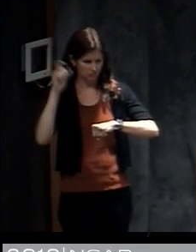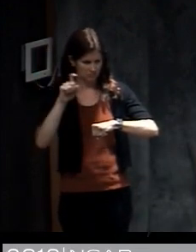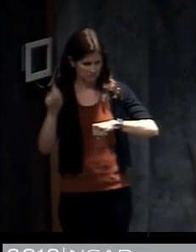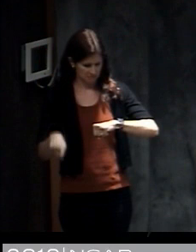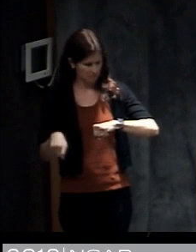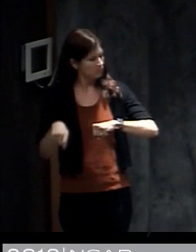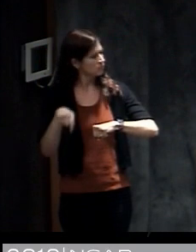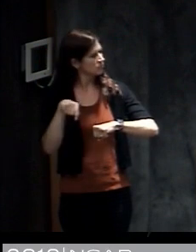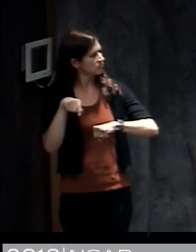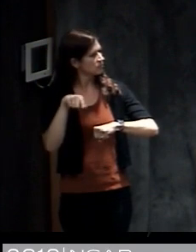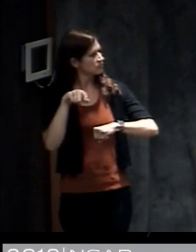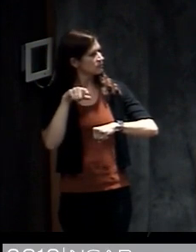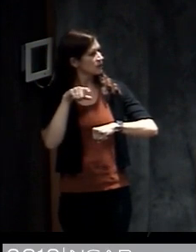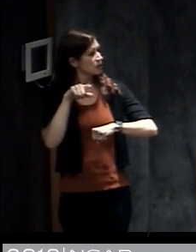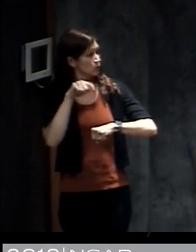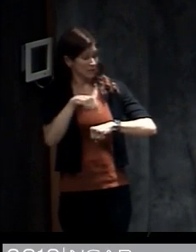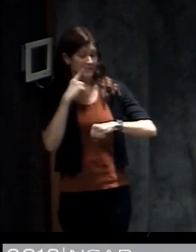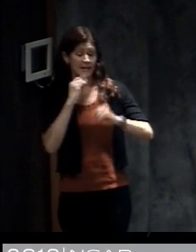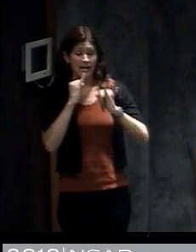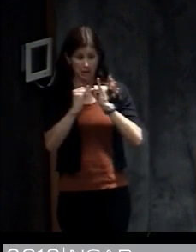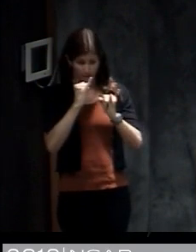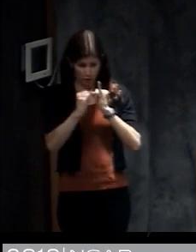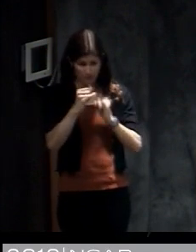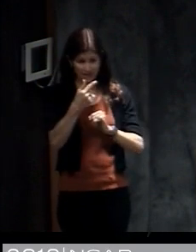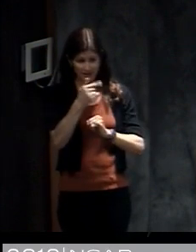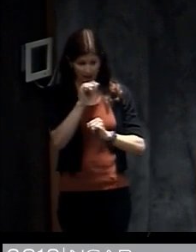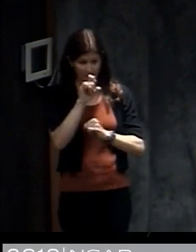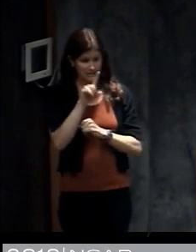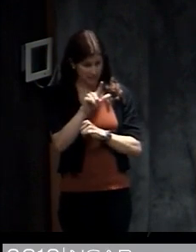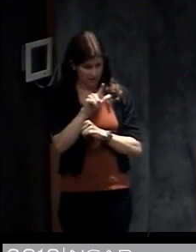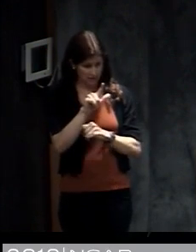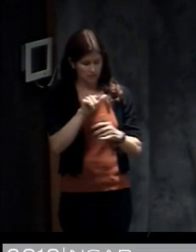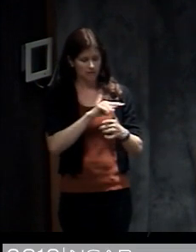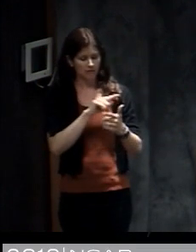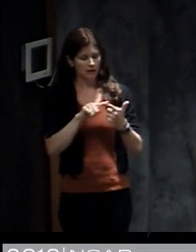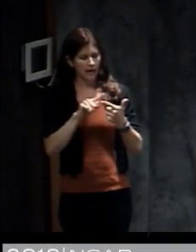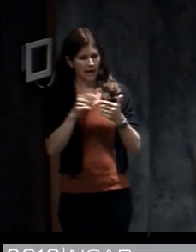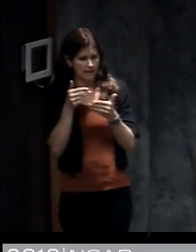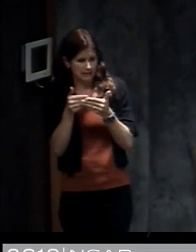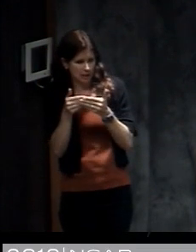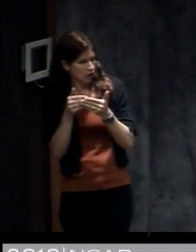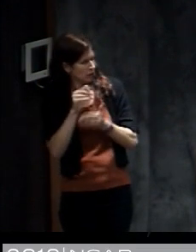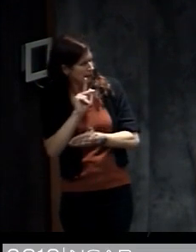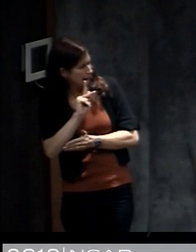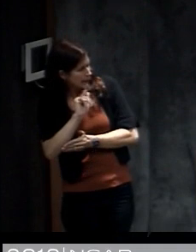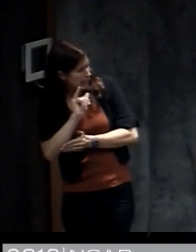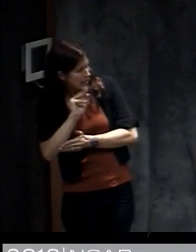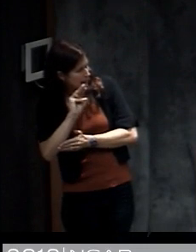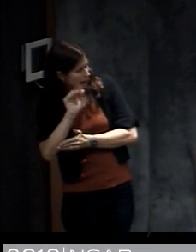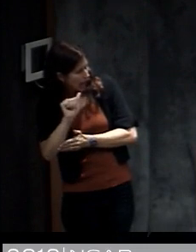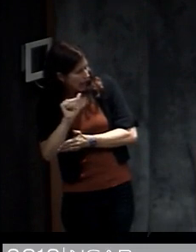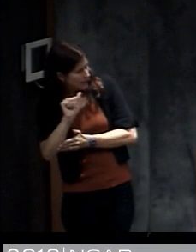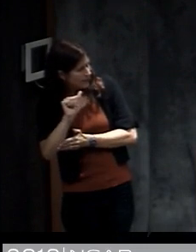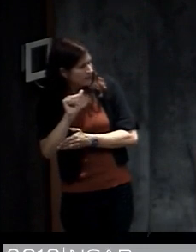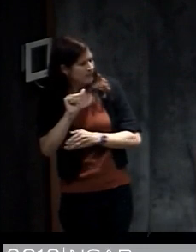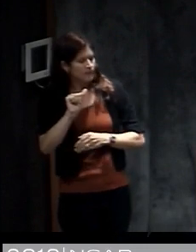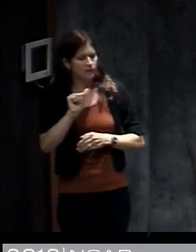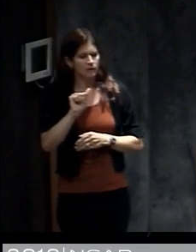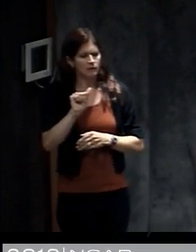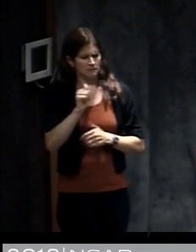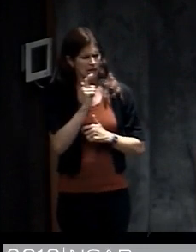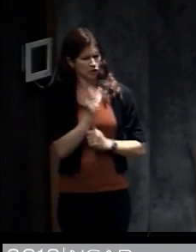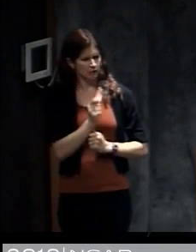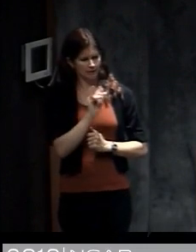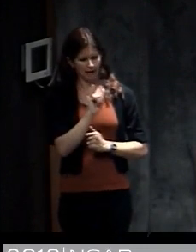So we did interviews in Galveston and then in this area nearby on the coast called Kima. And we were interested in